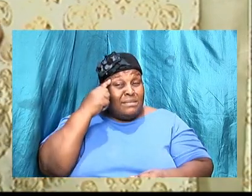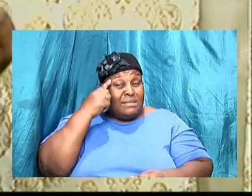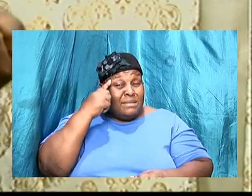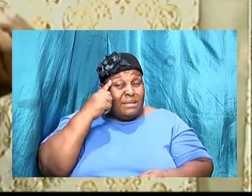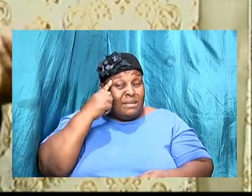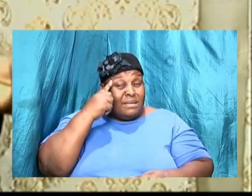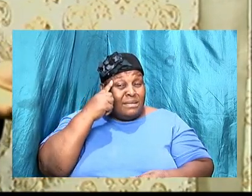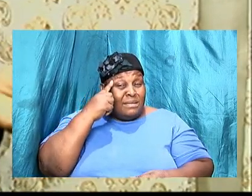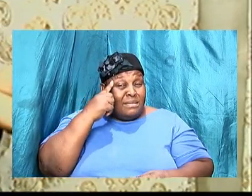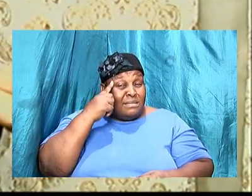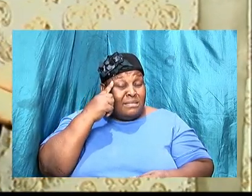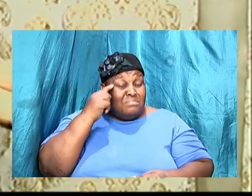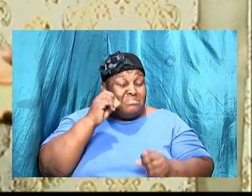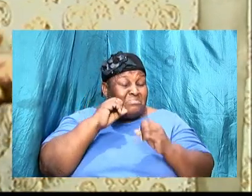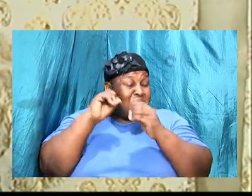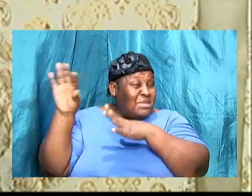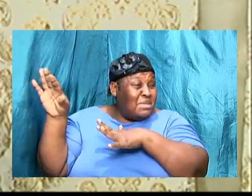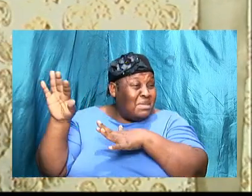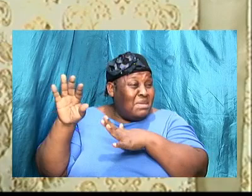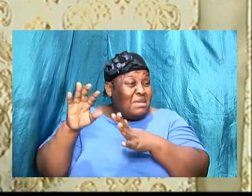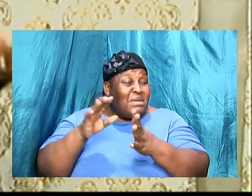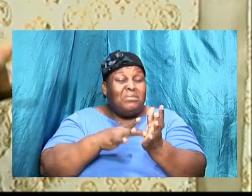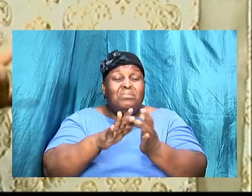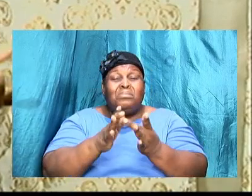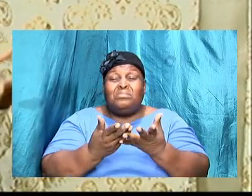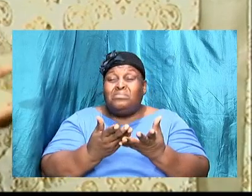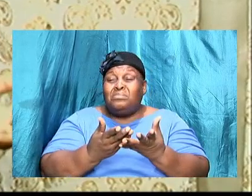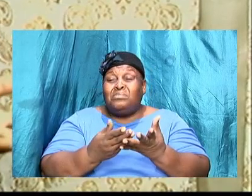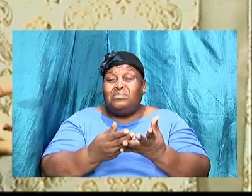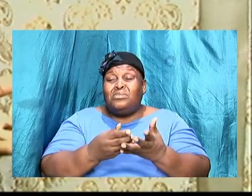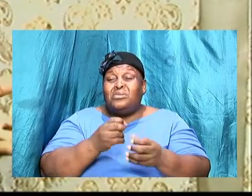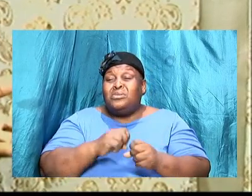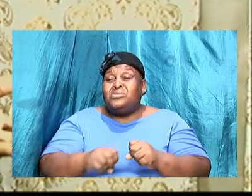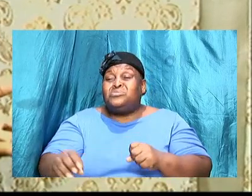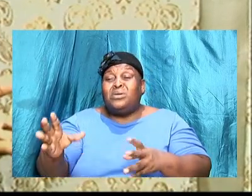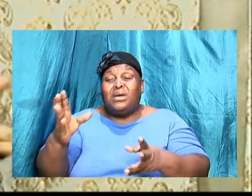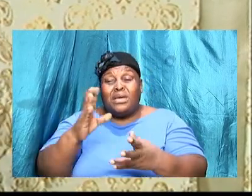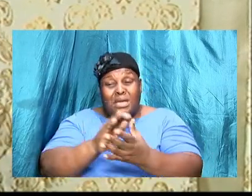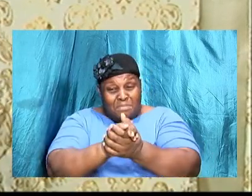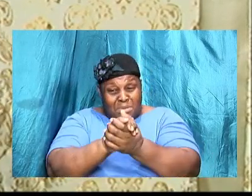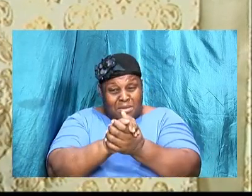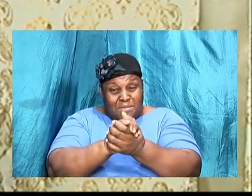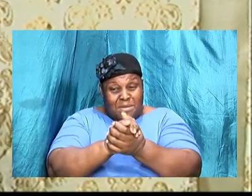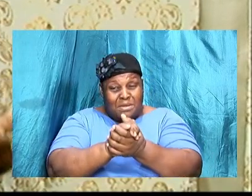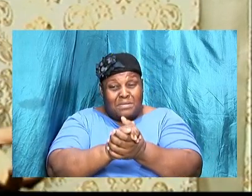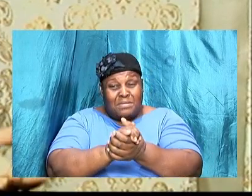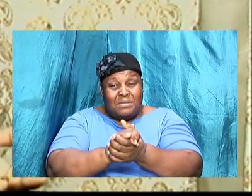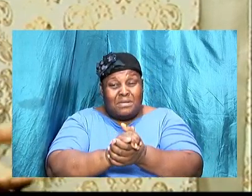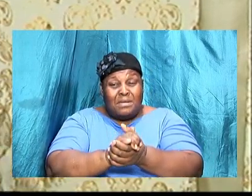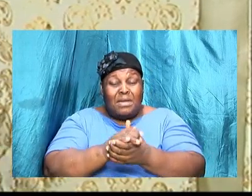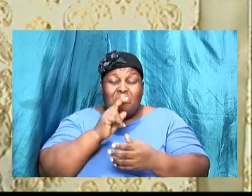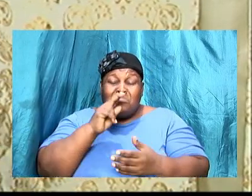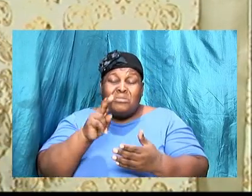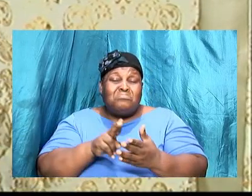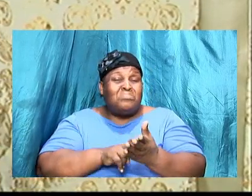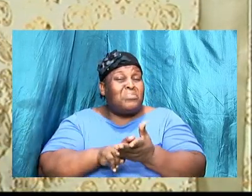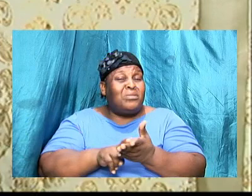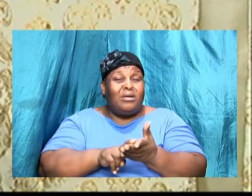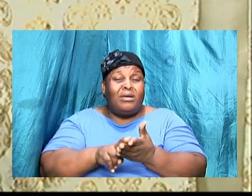to overlook that he's unsaved so that I can get a spouse. And I'm just being honest with us.